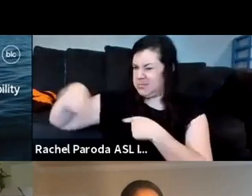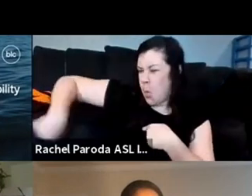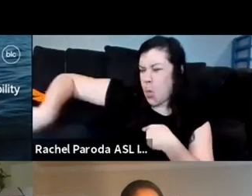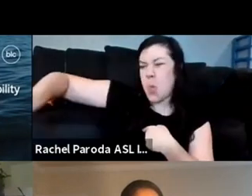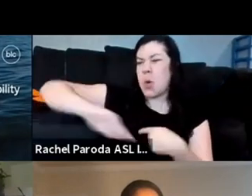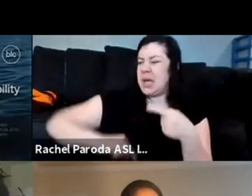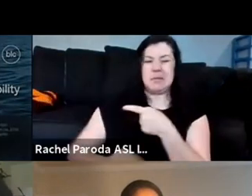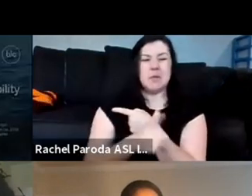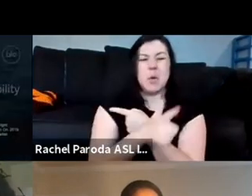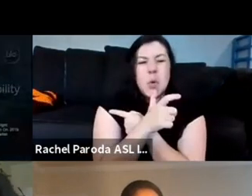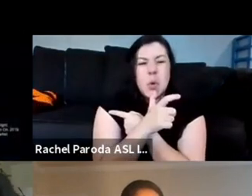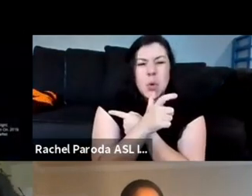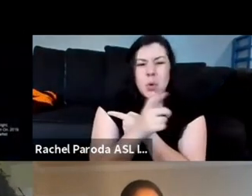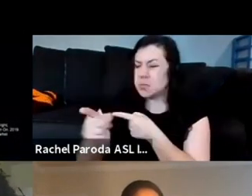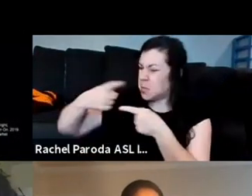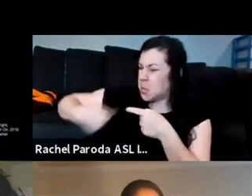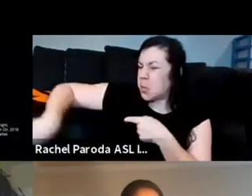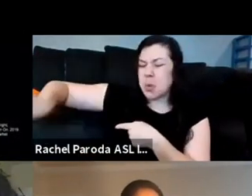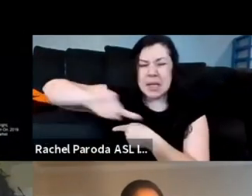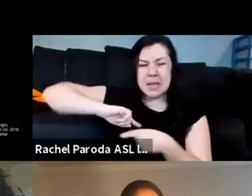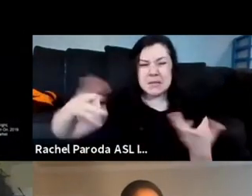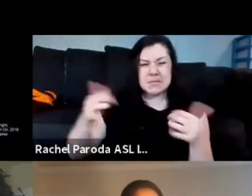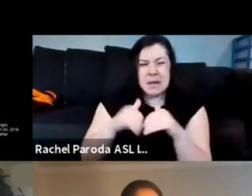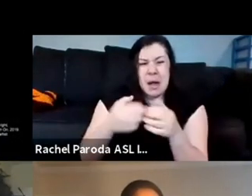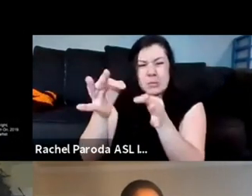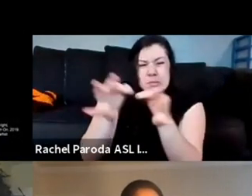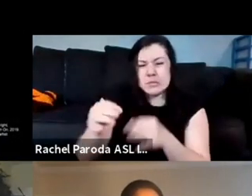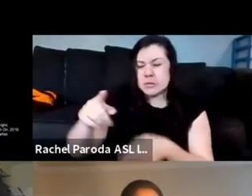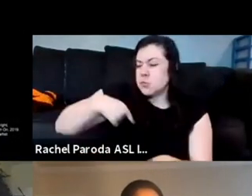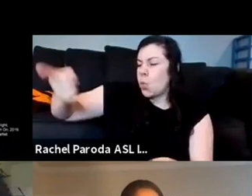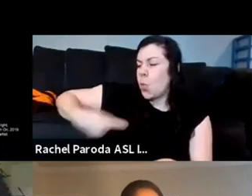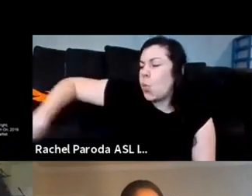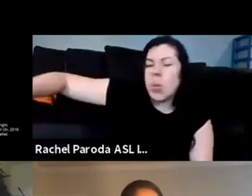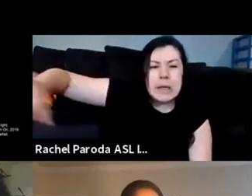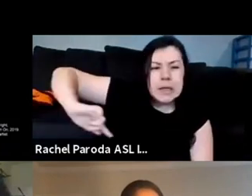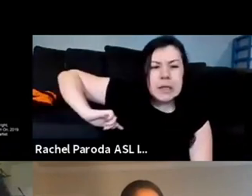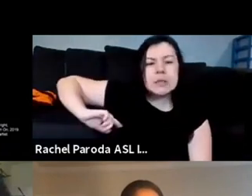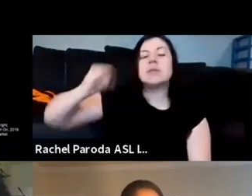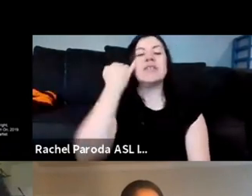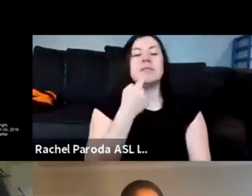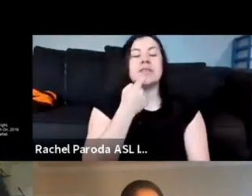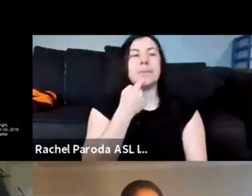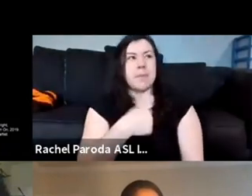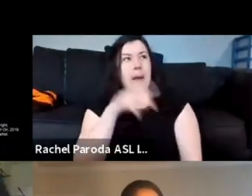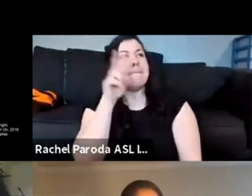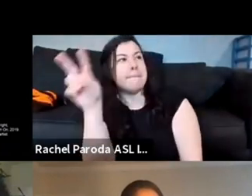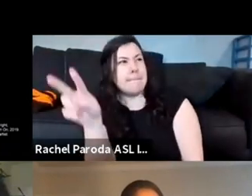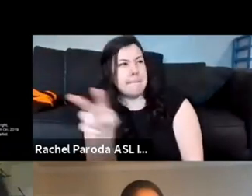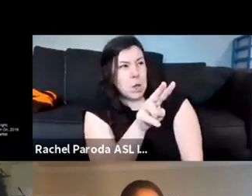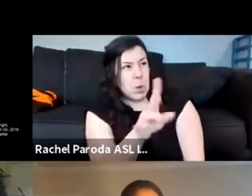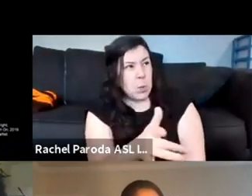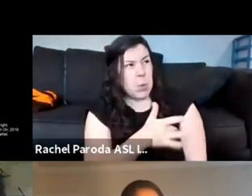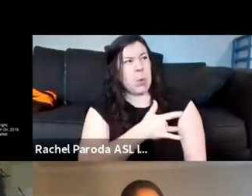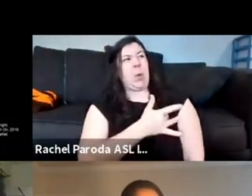and let us define that if we are saying when i look at this i feel this who why